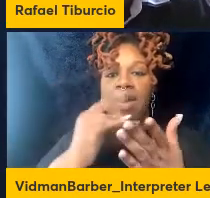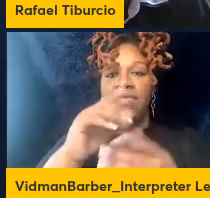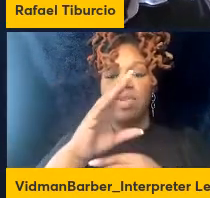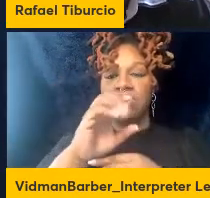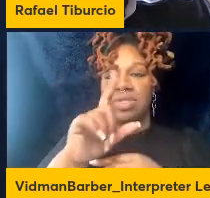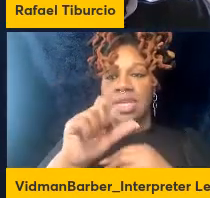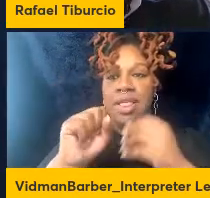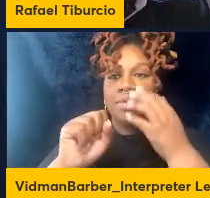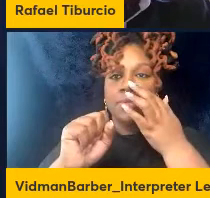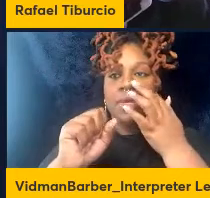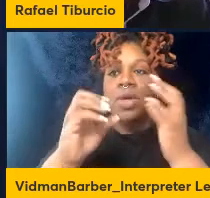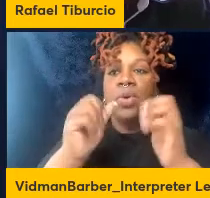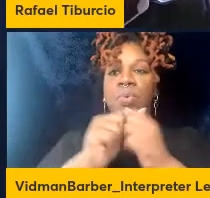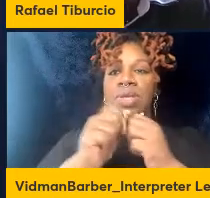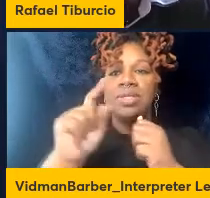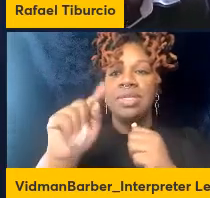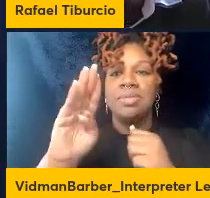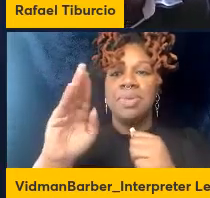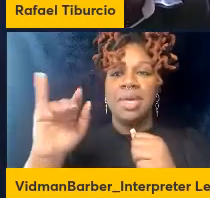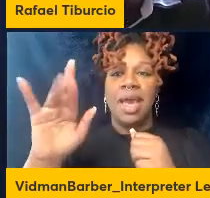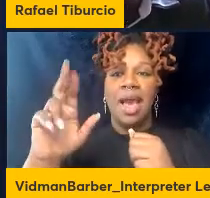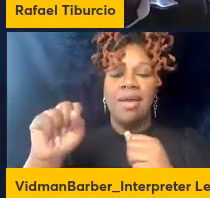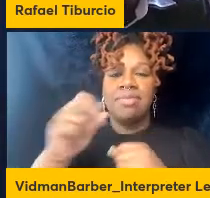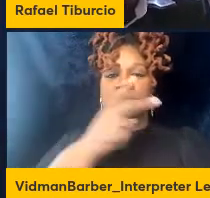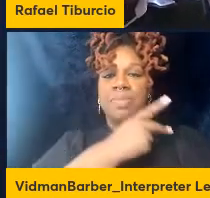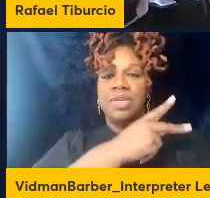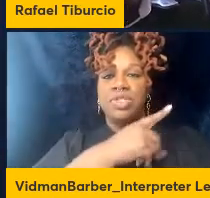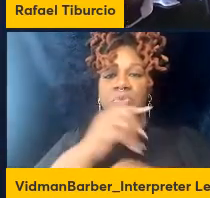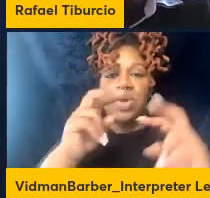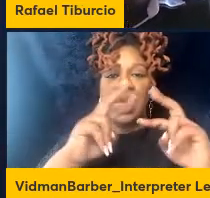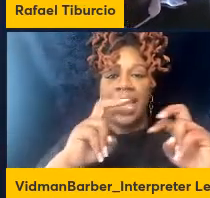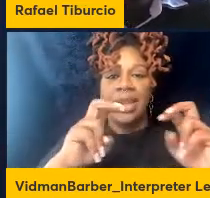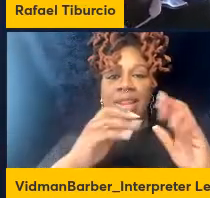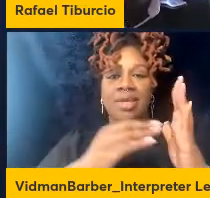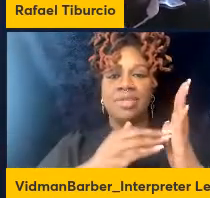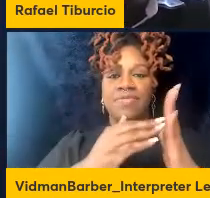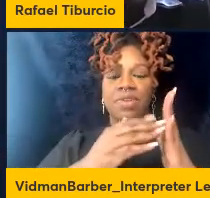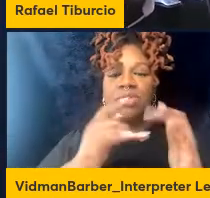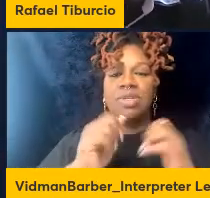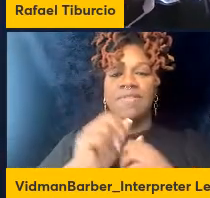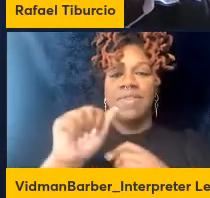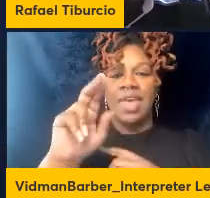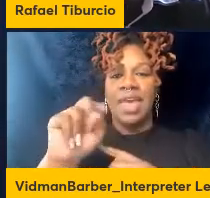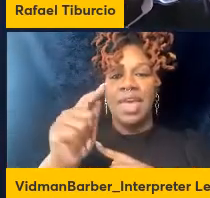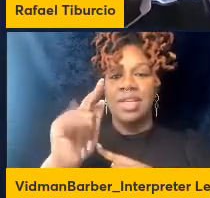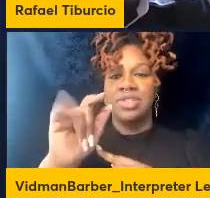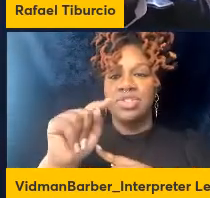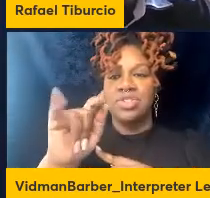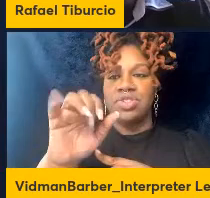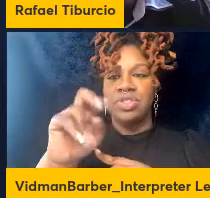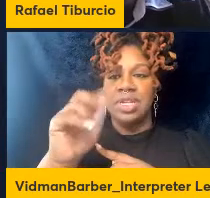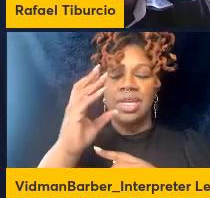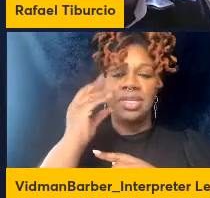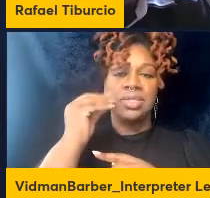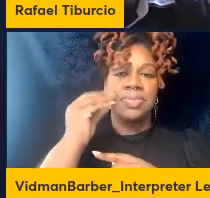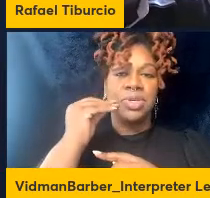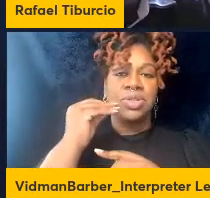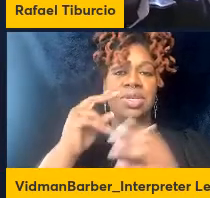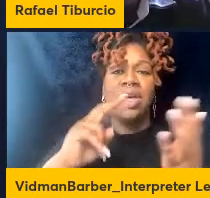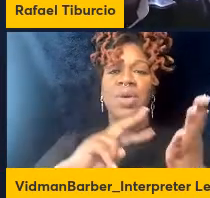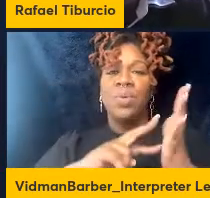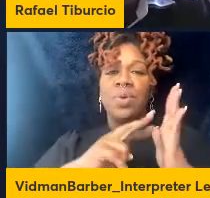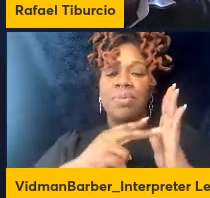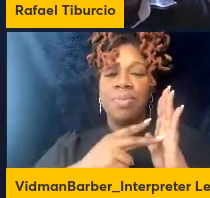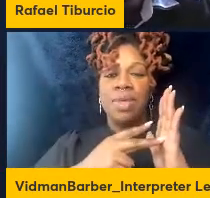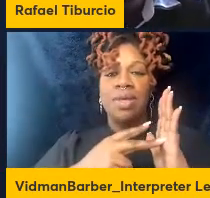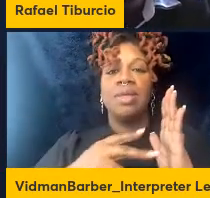development so we analyzed the frequency of antigen experience CDT cells and by antigen experience I refer